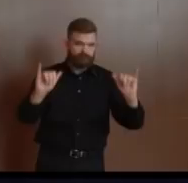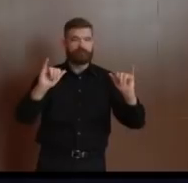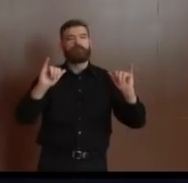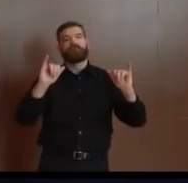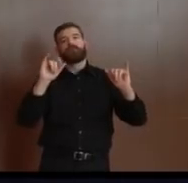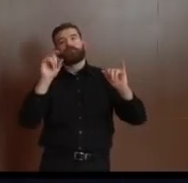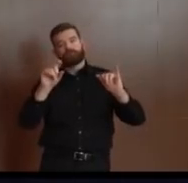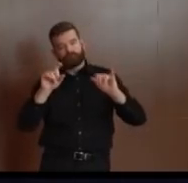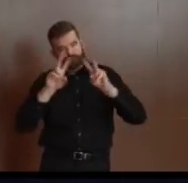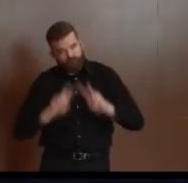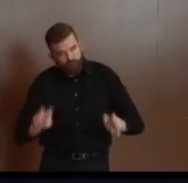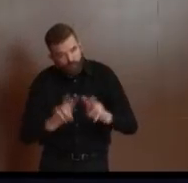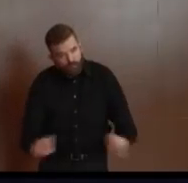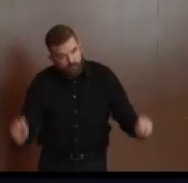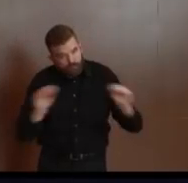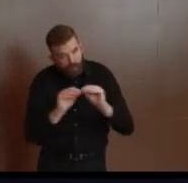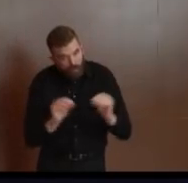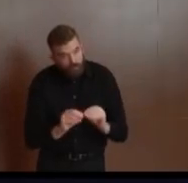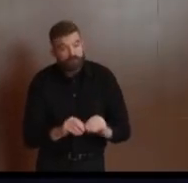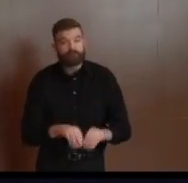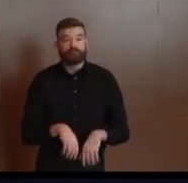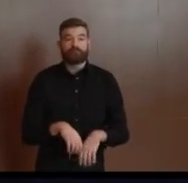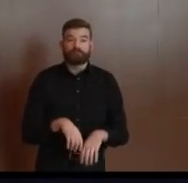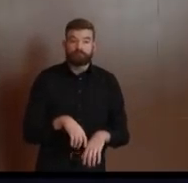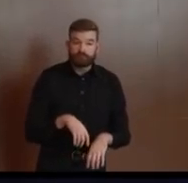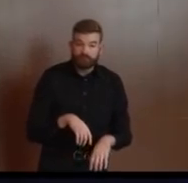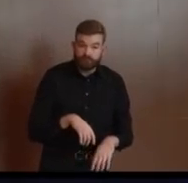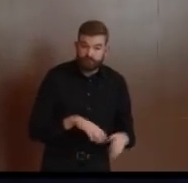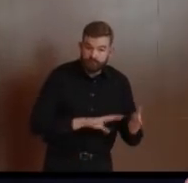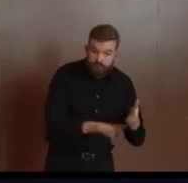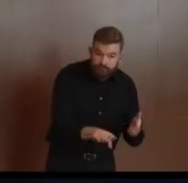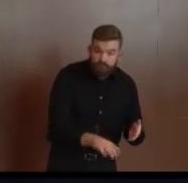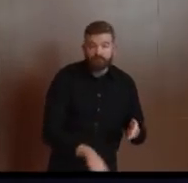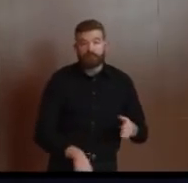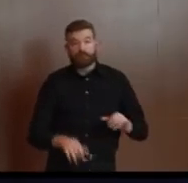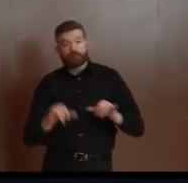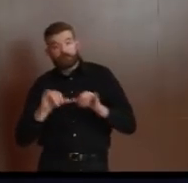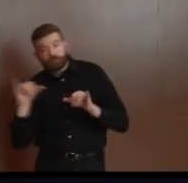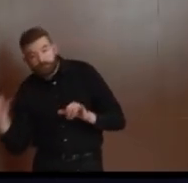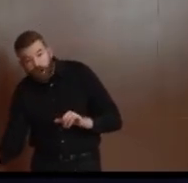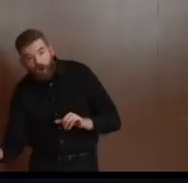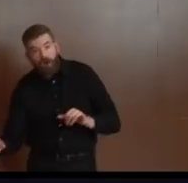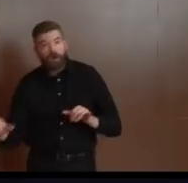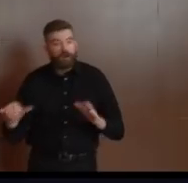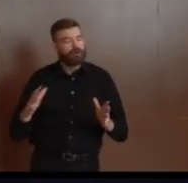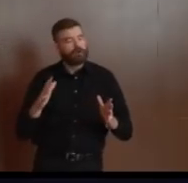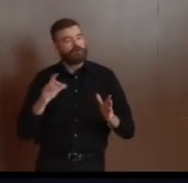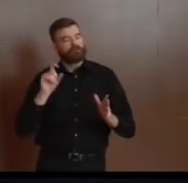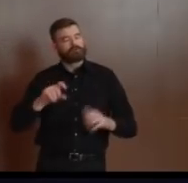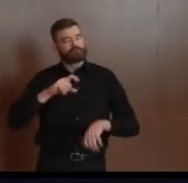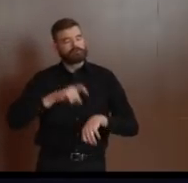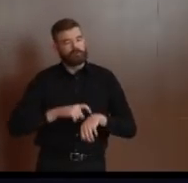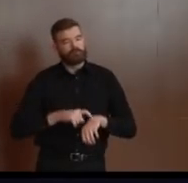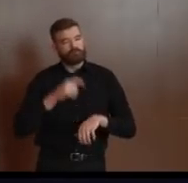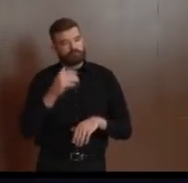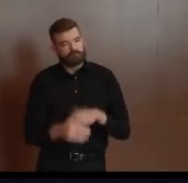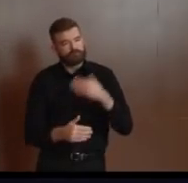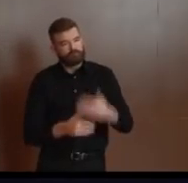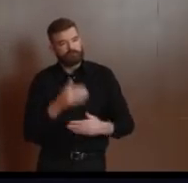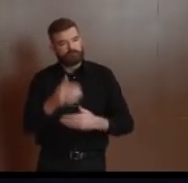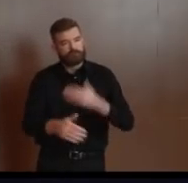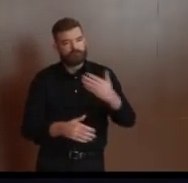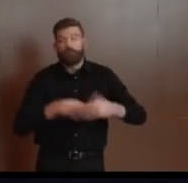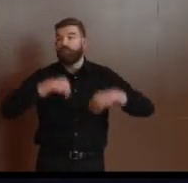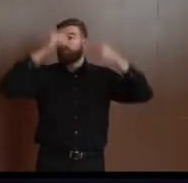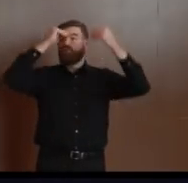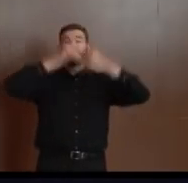issue for another. So we are very mindful of all those issues. So we'll take the time that's needed to line up all those services as well. So we'll know better by the end